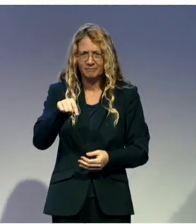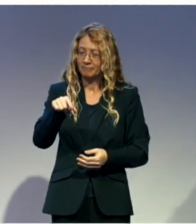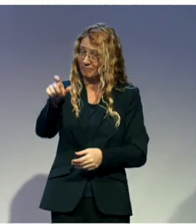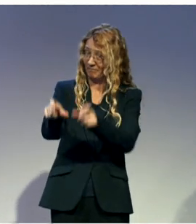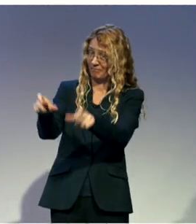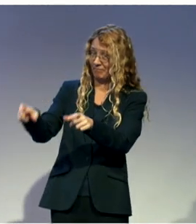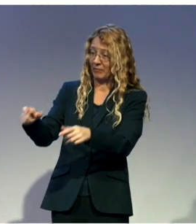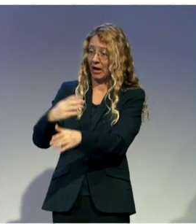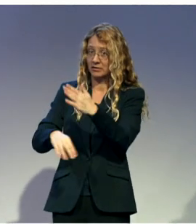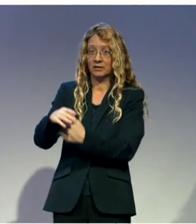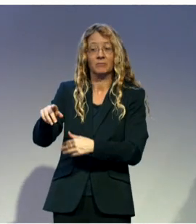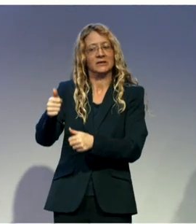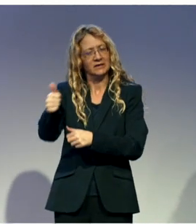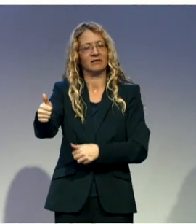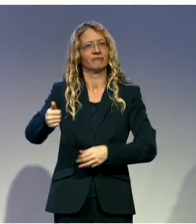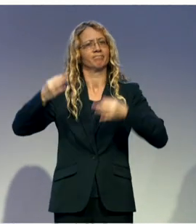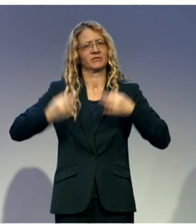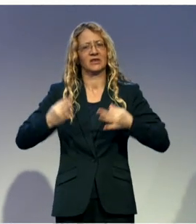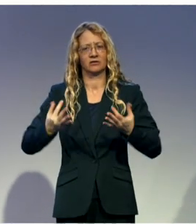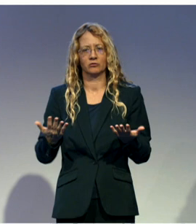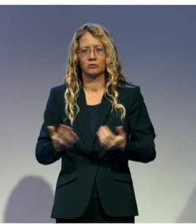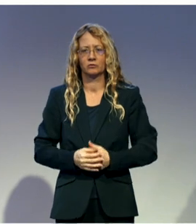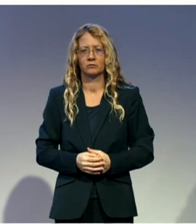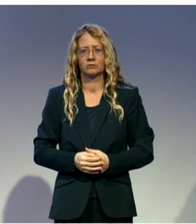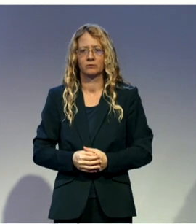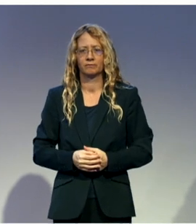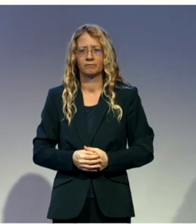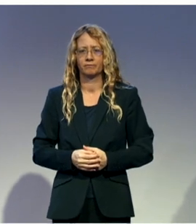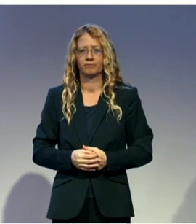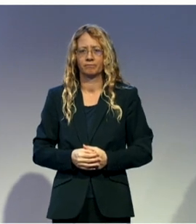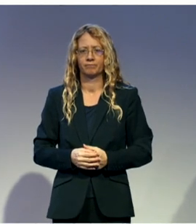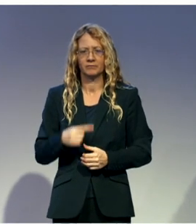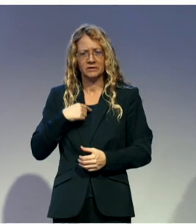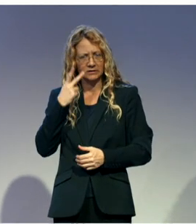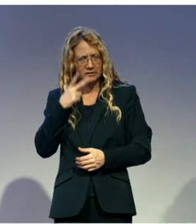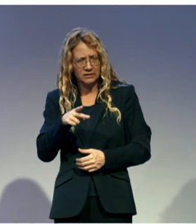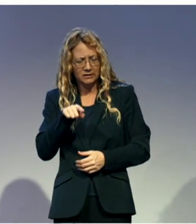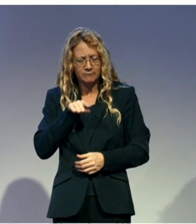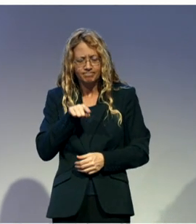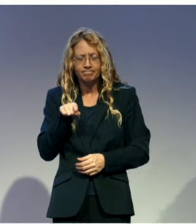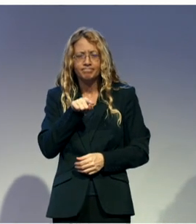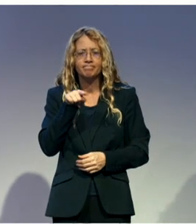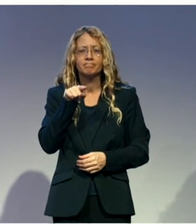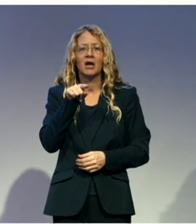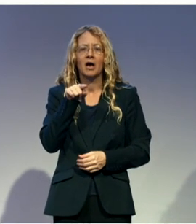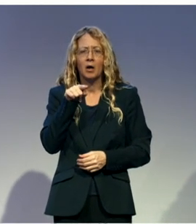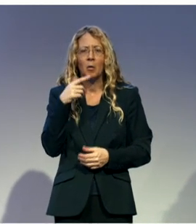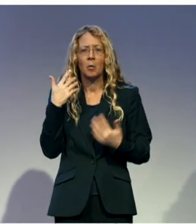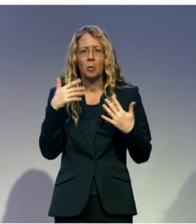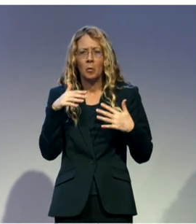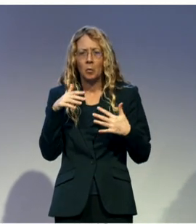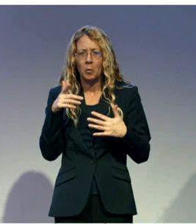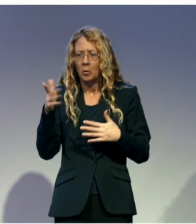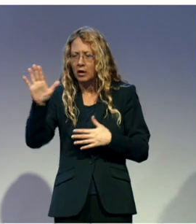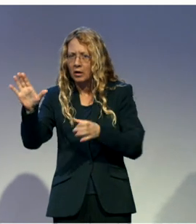affiliates, the DPOs, and identified the key stakeholders that we were going to work